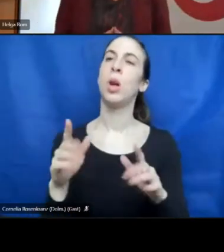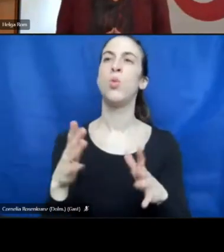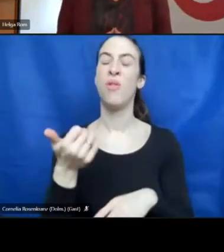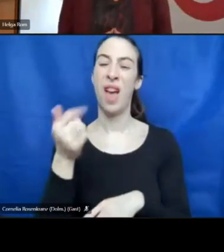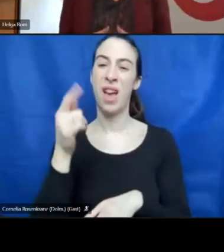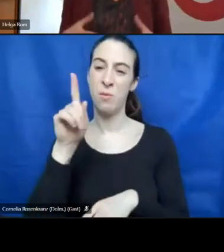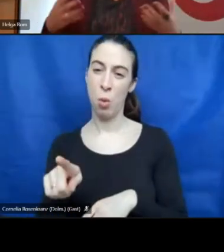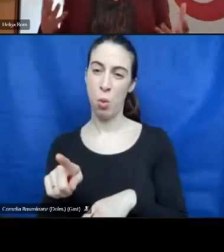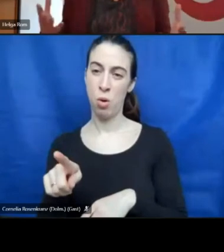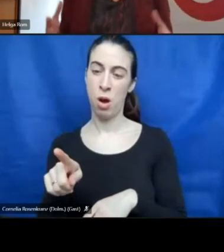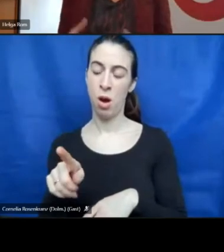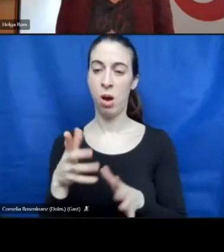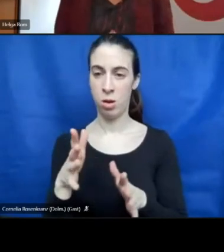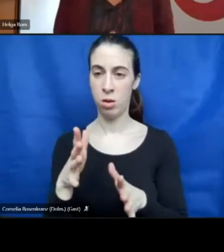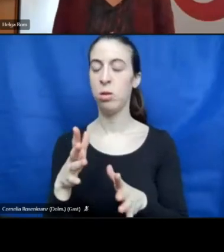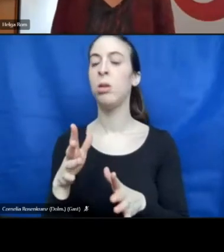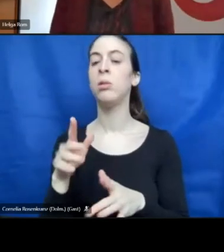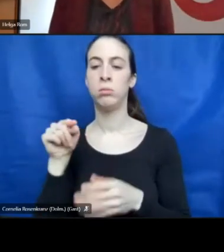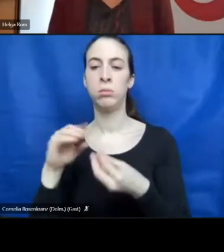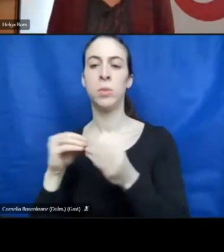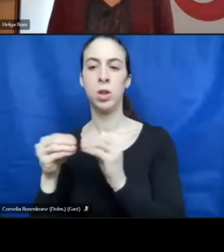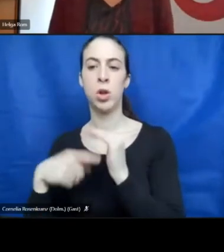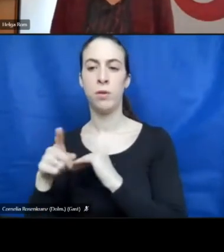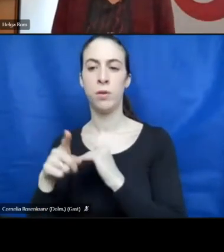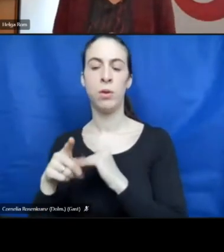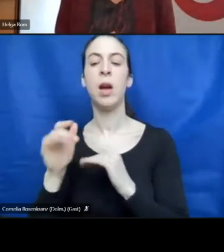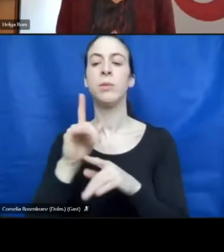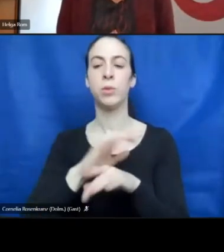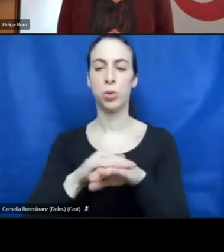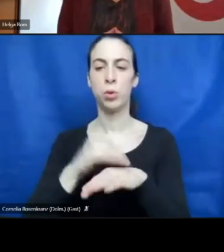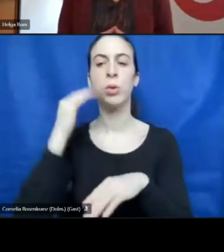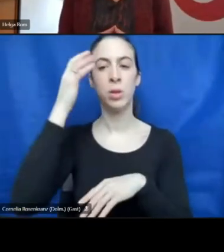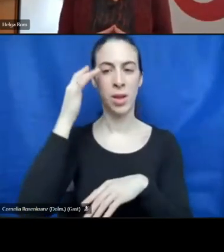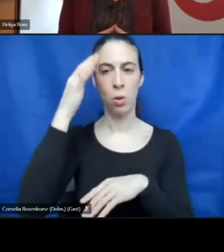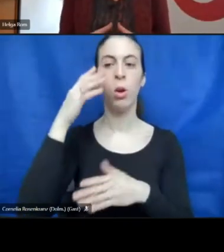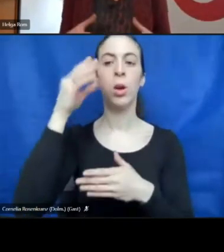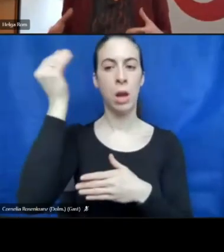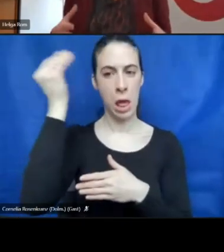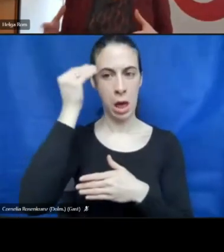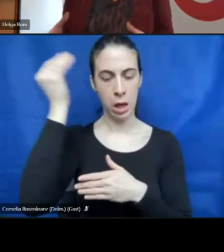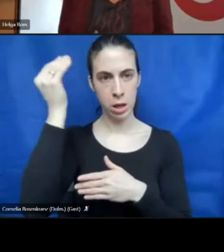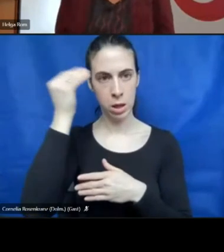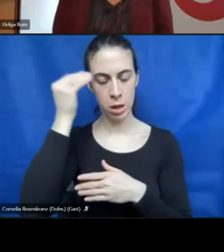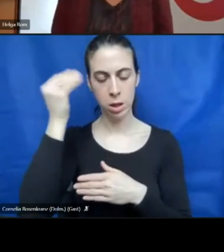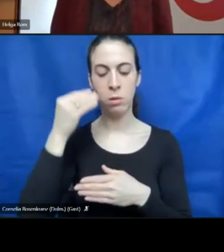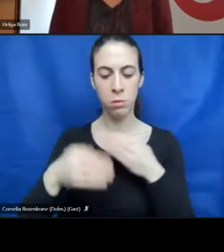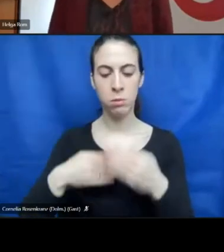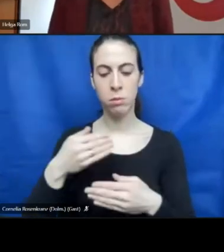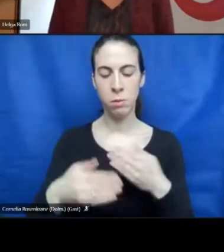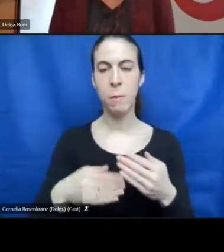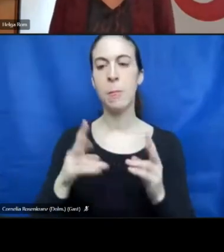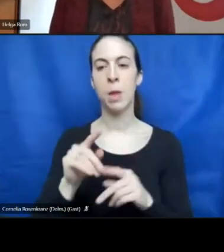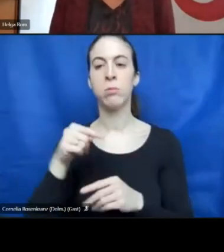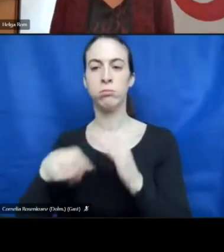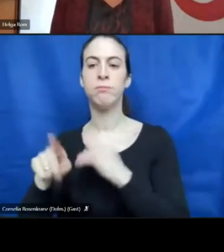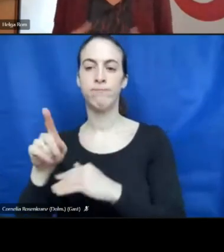for learning the theory and for time to be with the colleagues in